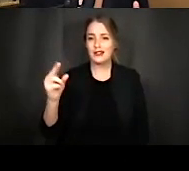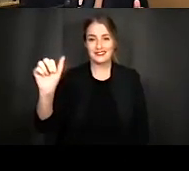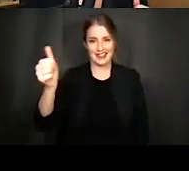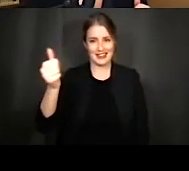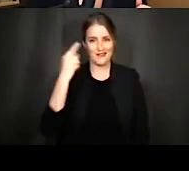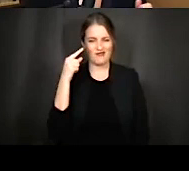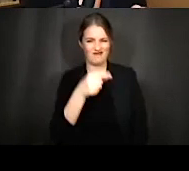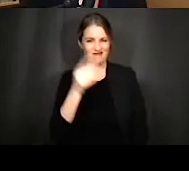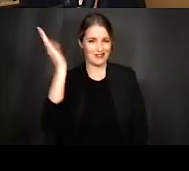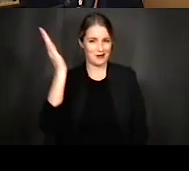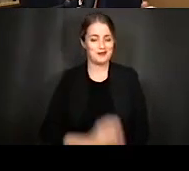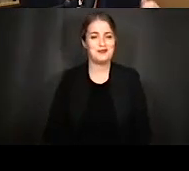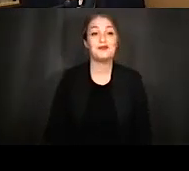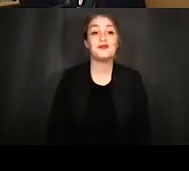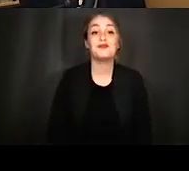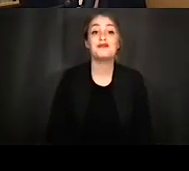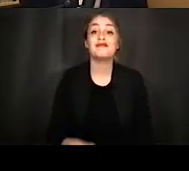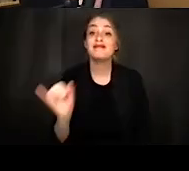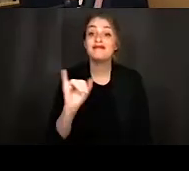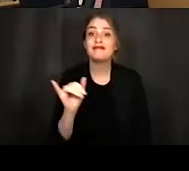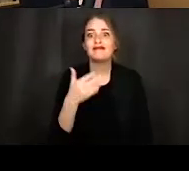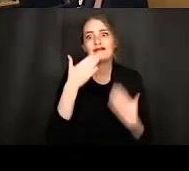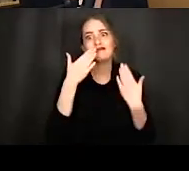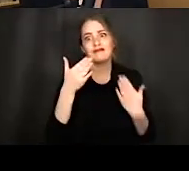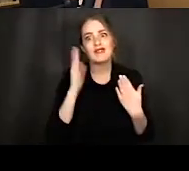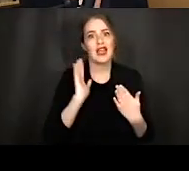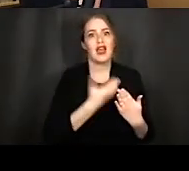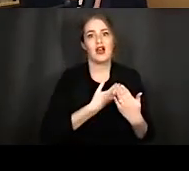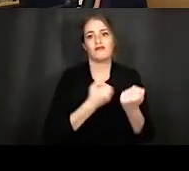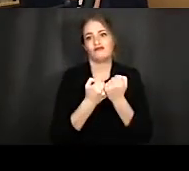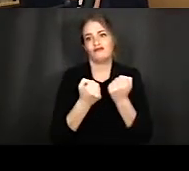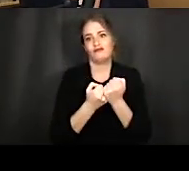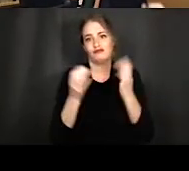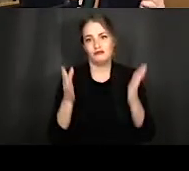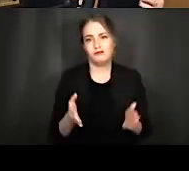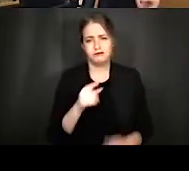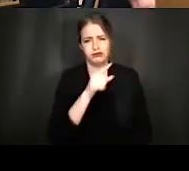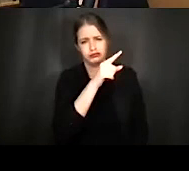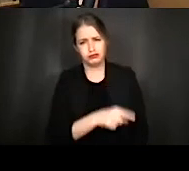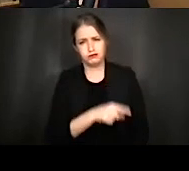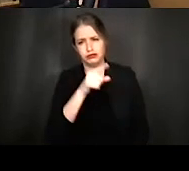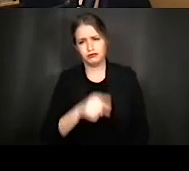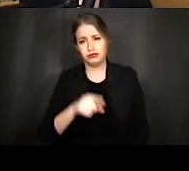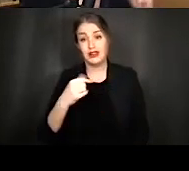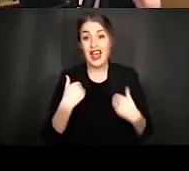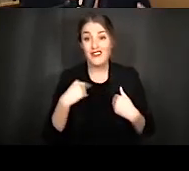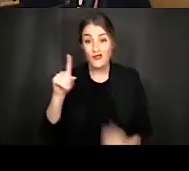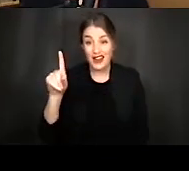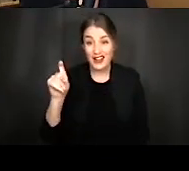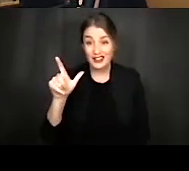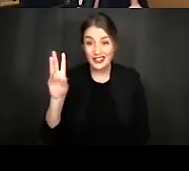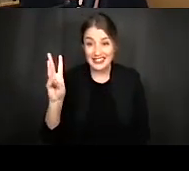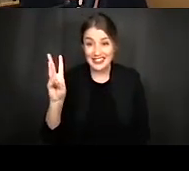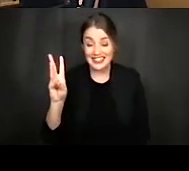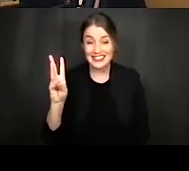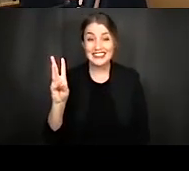also want to say thank you to our patreon supporters uh we have we're up to 126 we gained a couple more